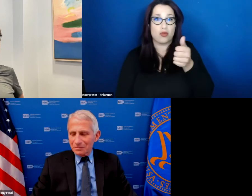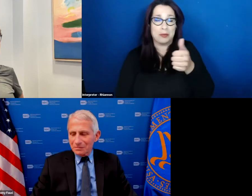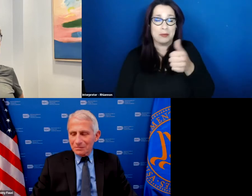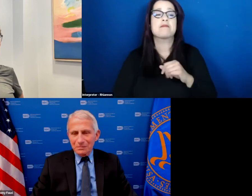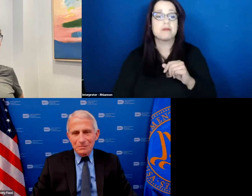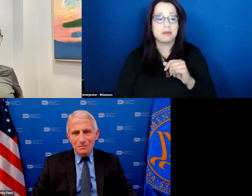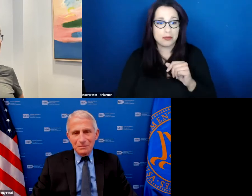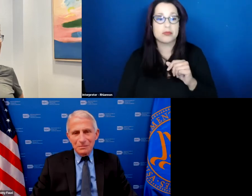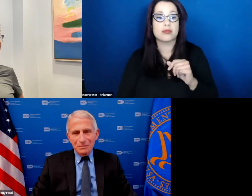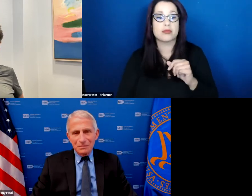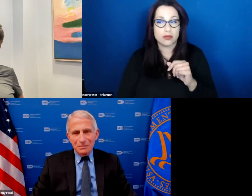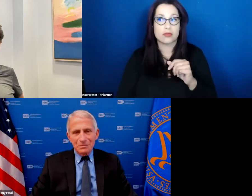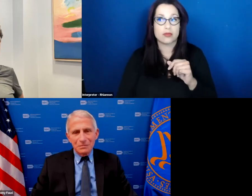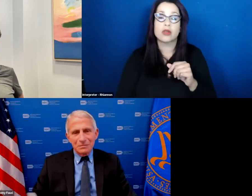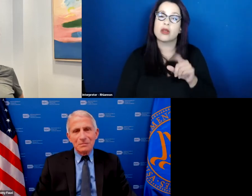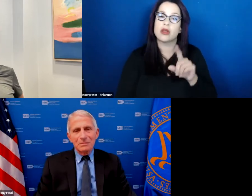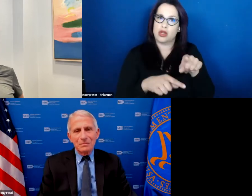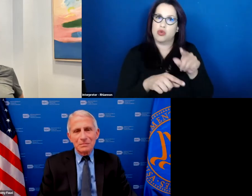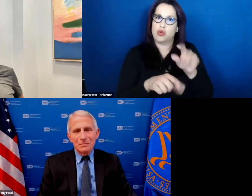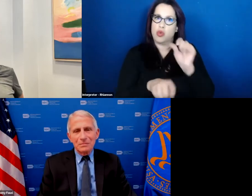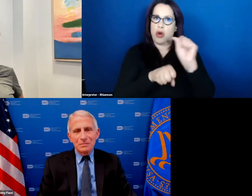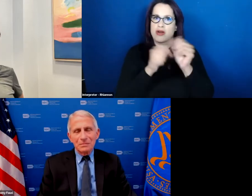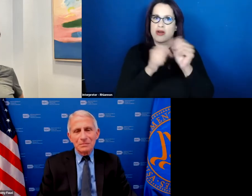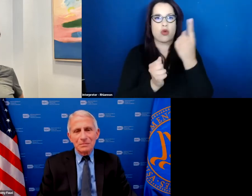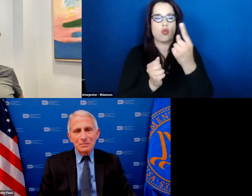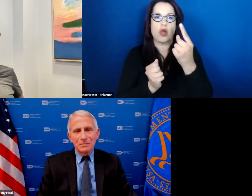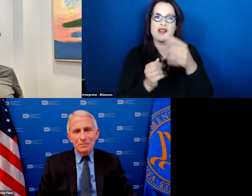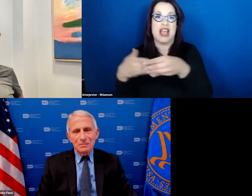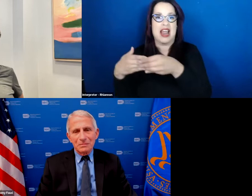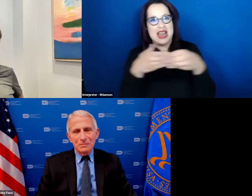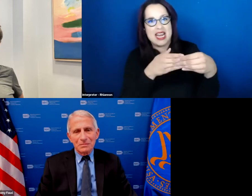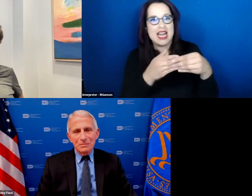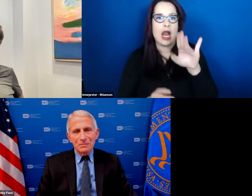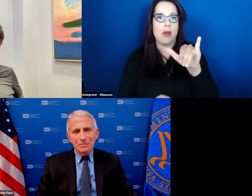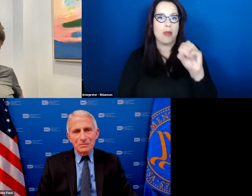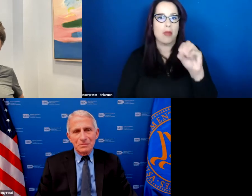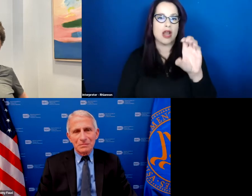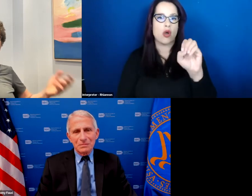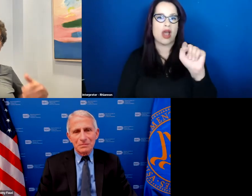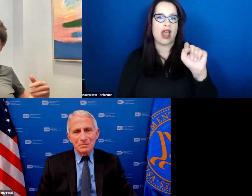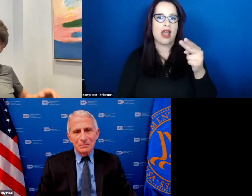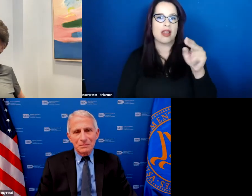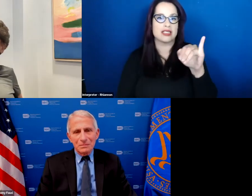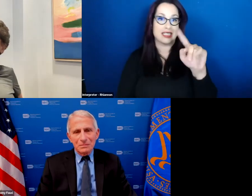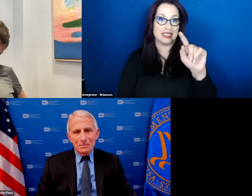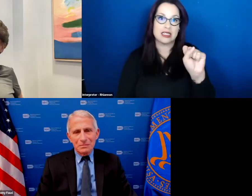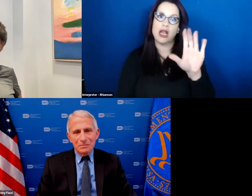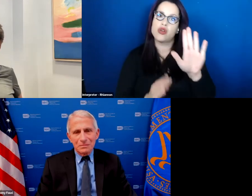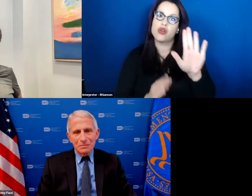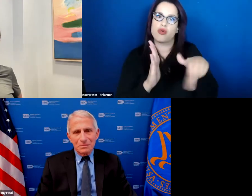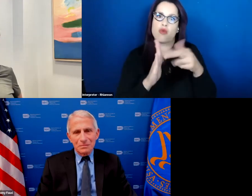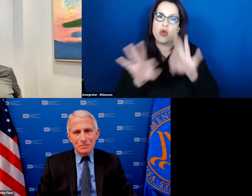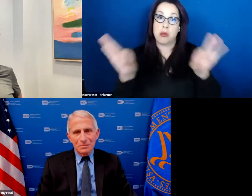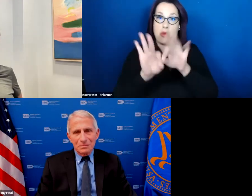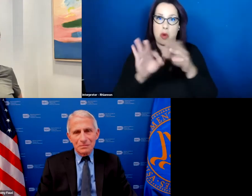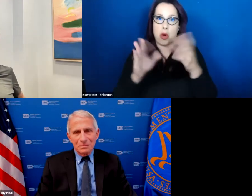uh work with her one of the leading bioethicists and someone who plays such an important role here a part of these discussions